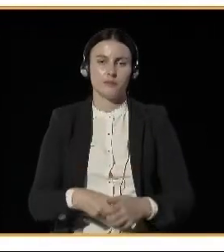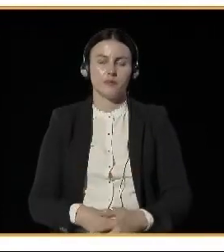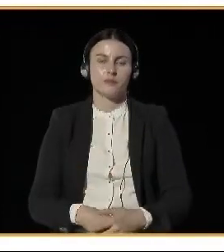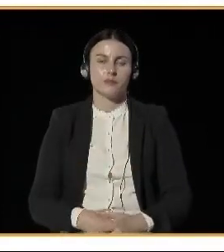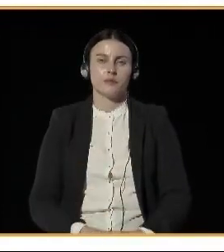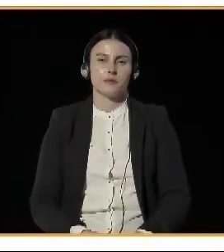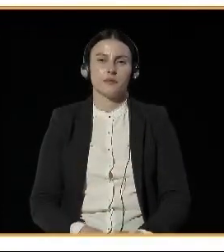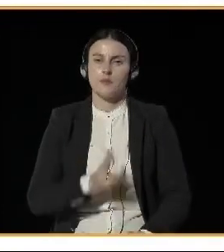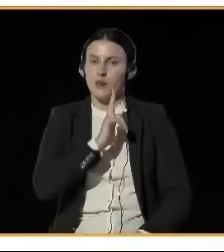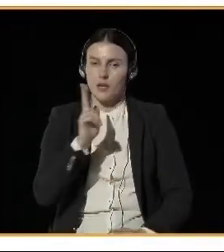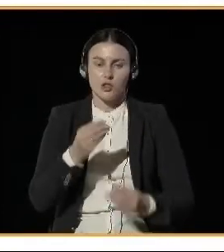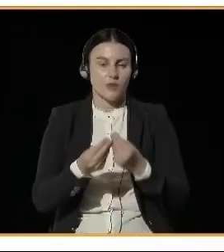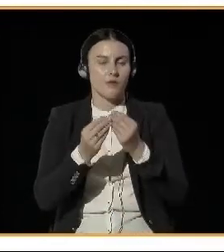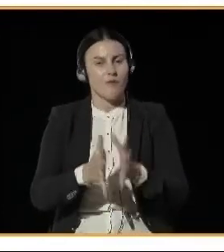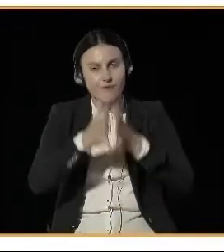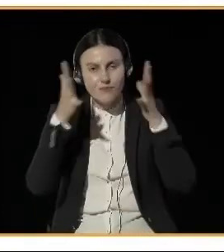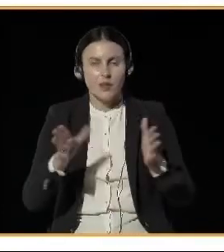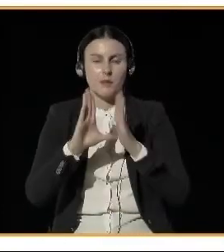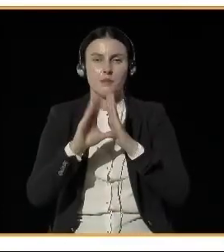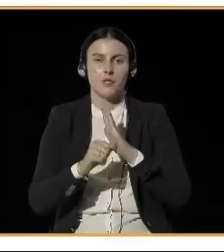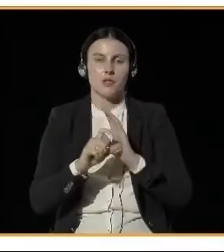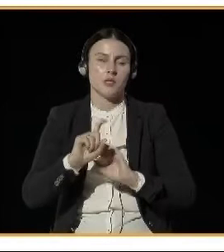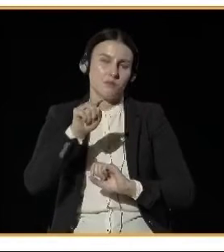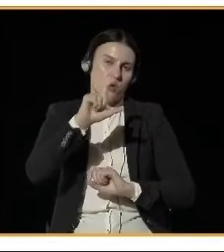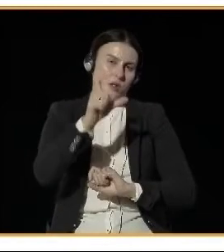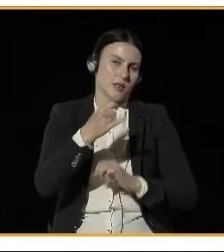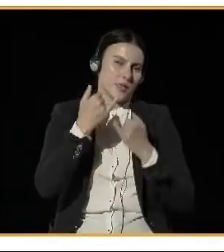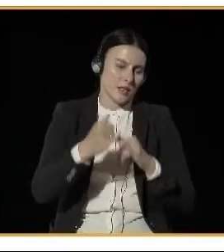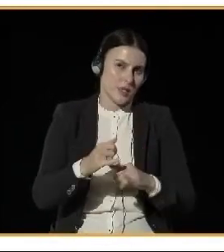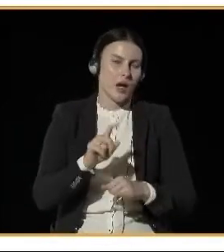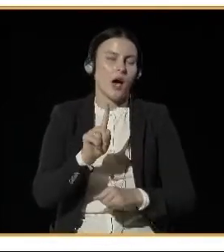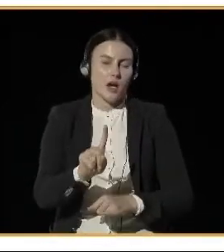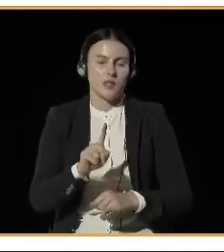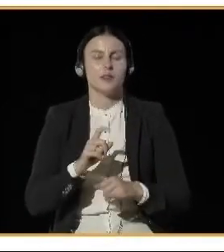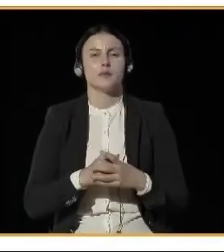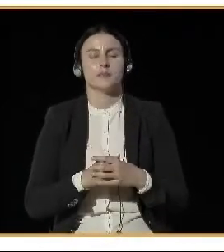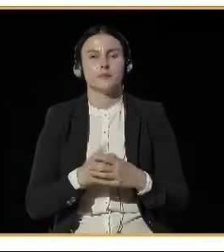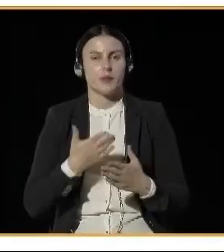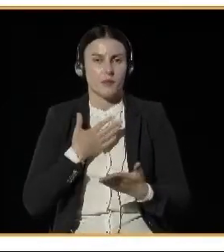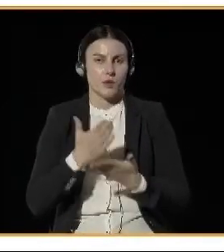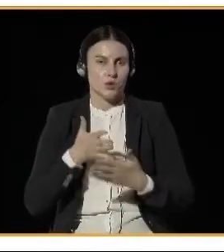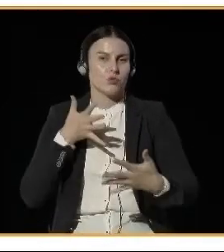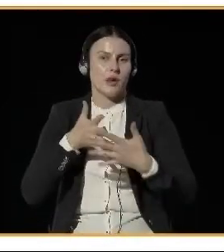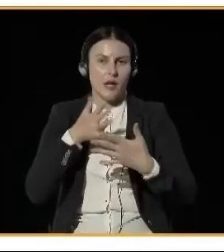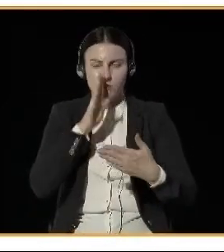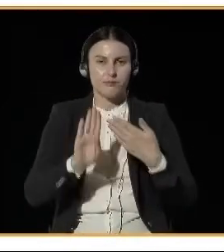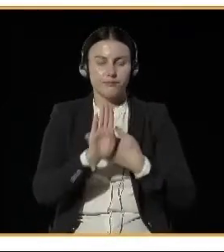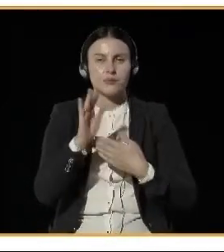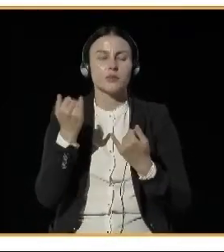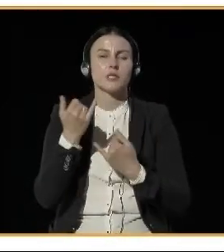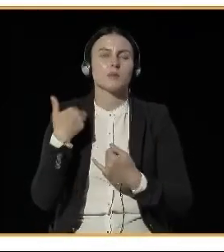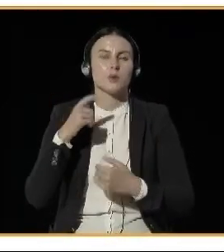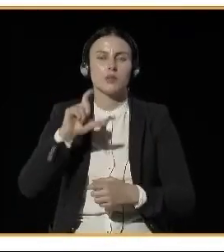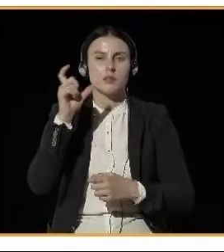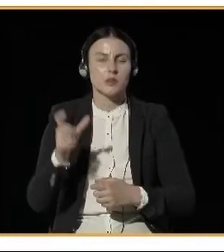For Wrocław, domestic solid fuel combustion is responsible for 94, this is data